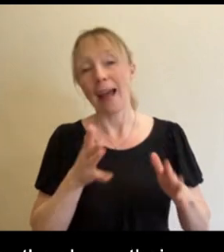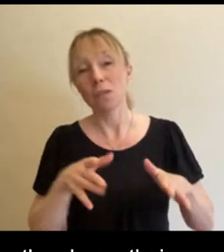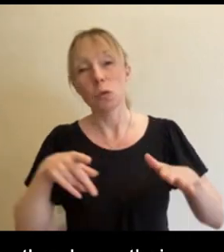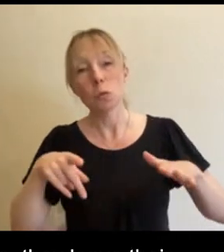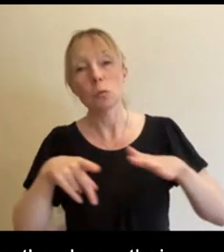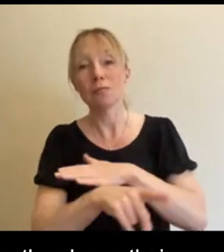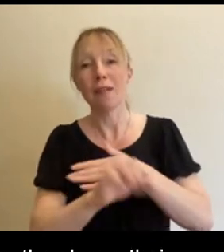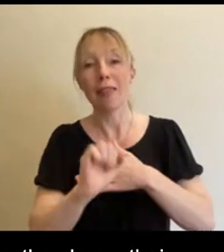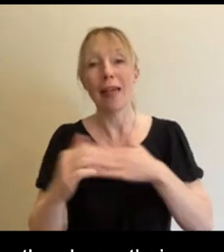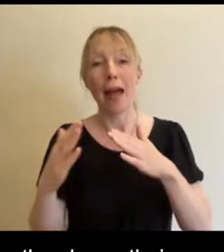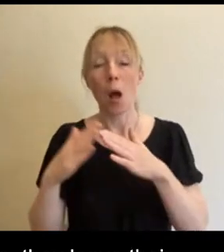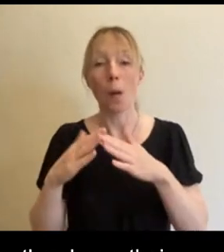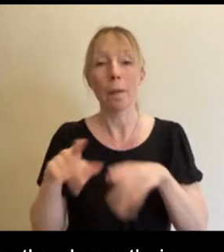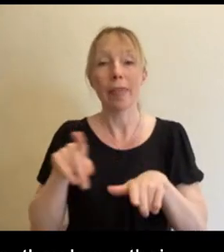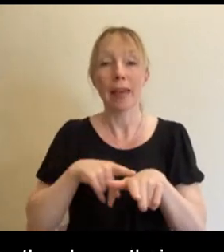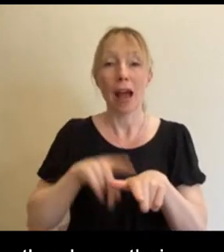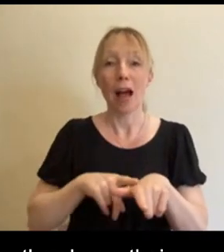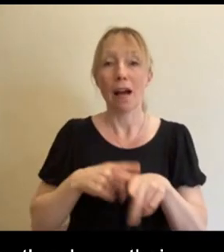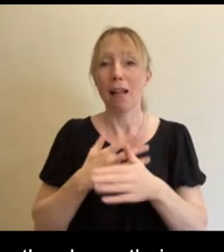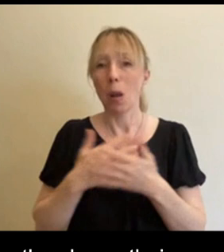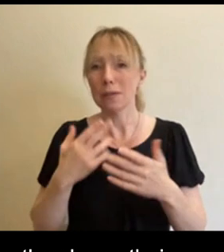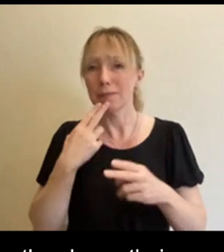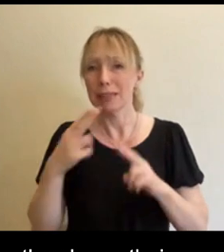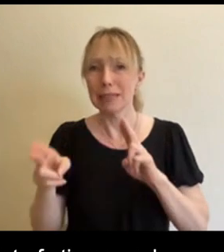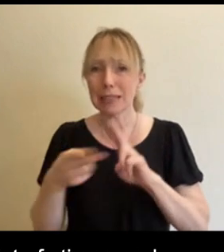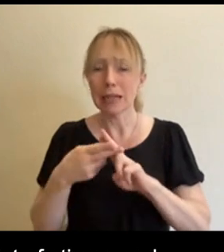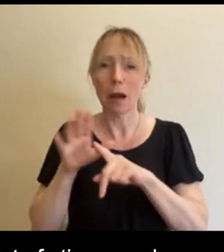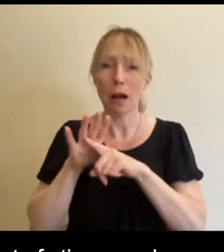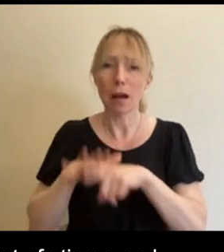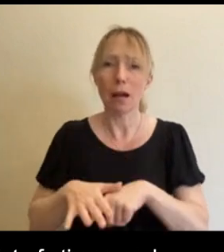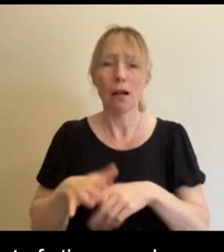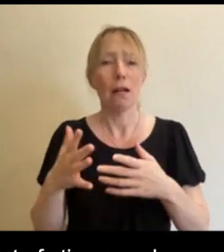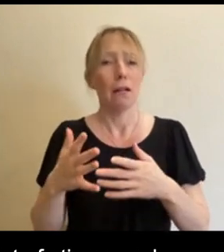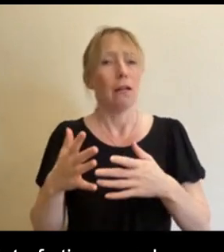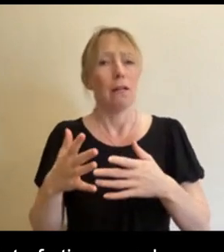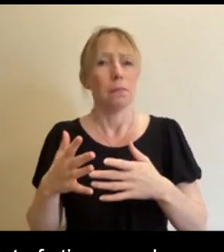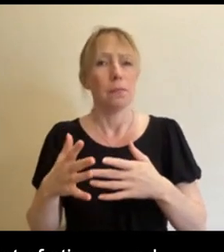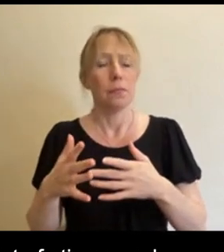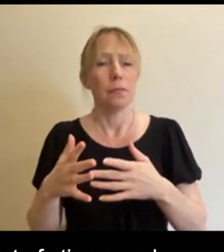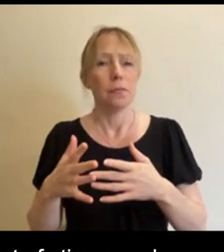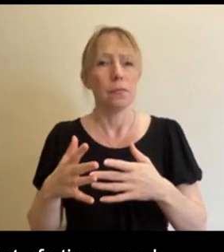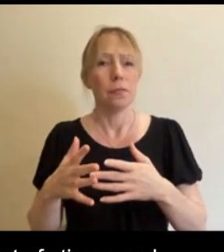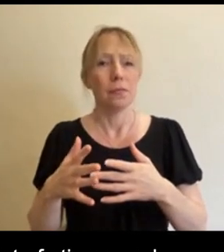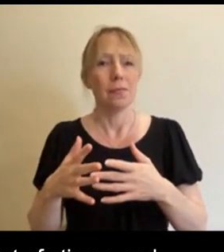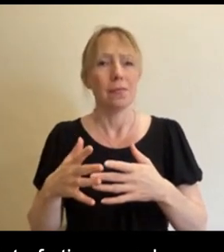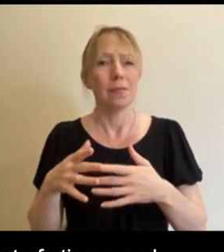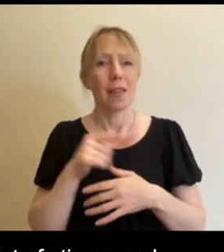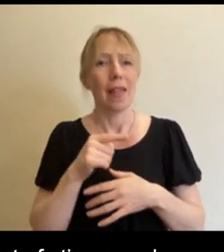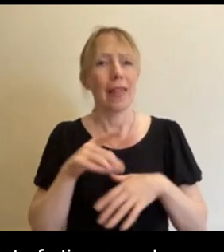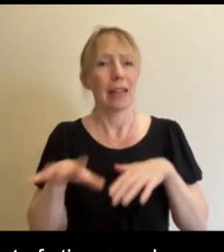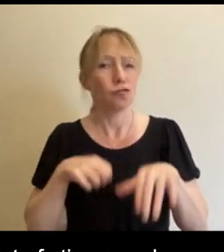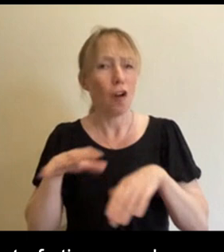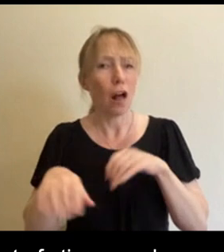there is a lot of stigma. And they have a real, they are struggling with internal